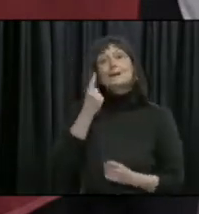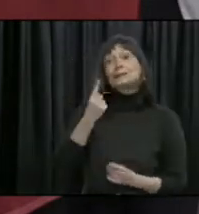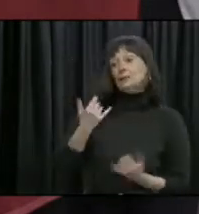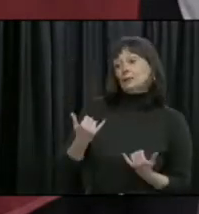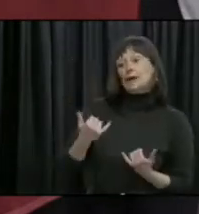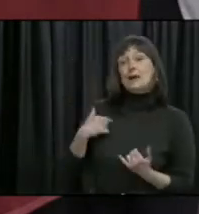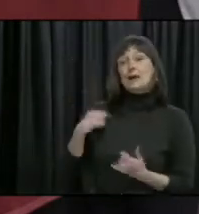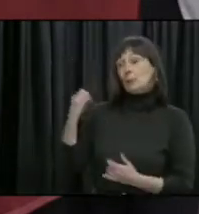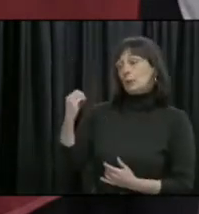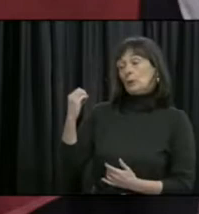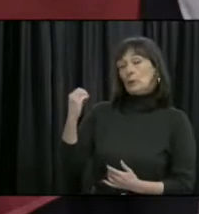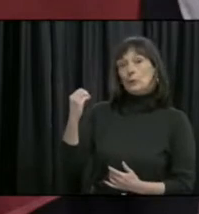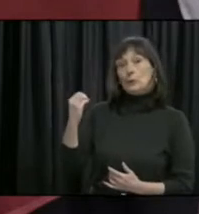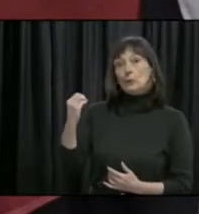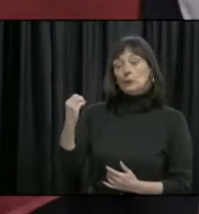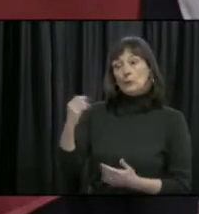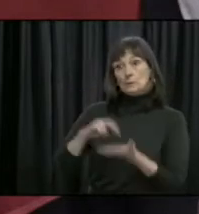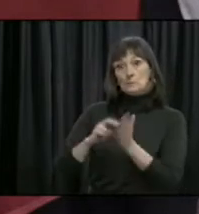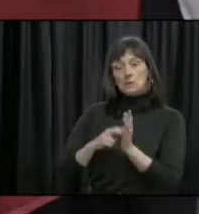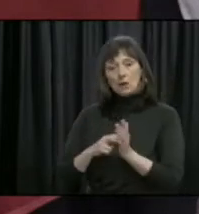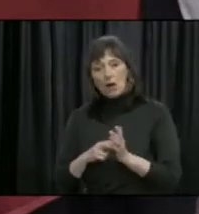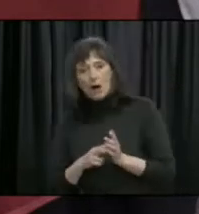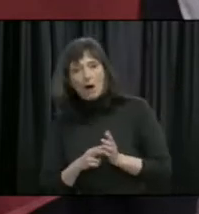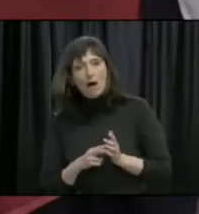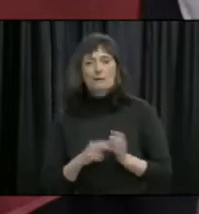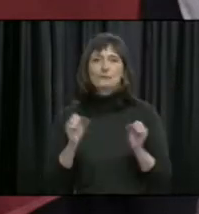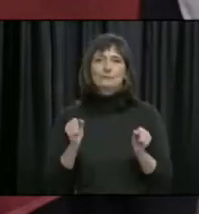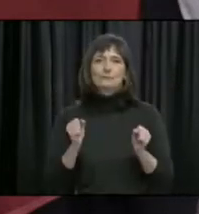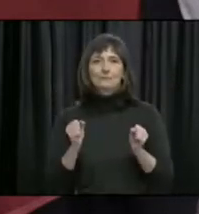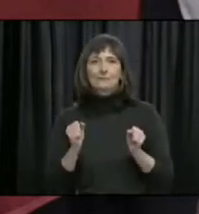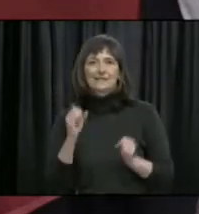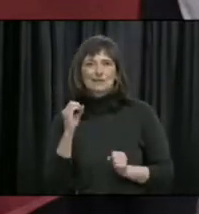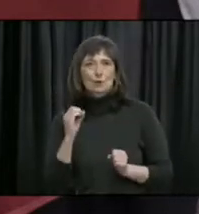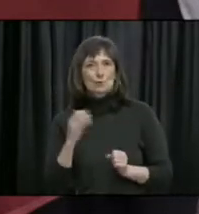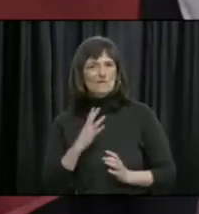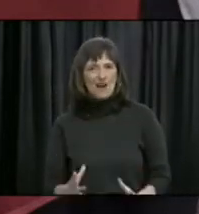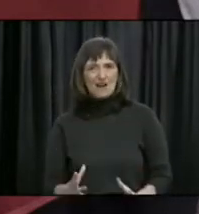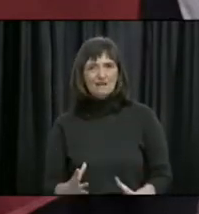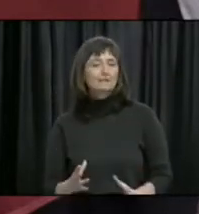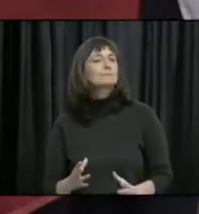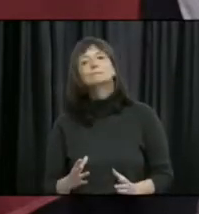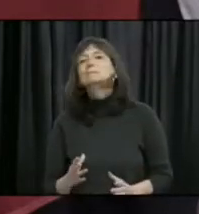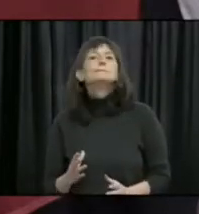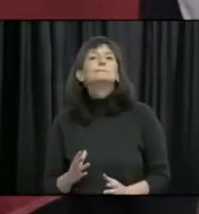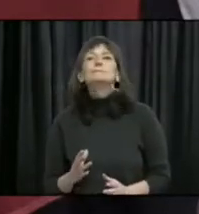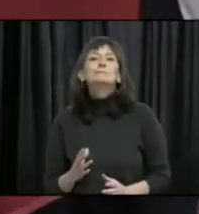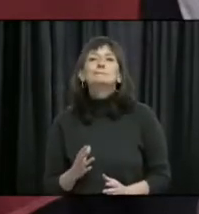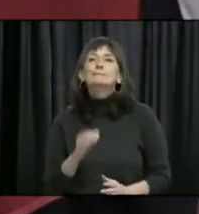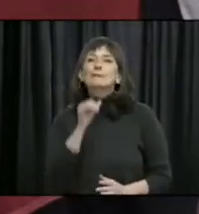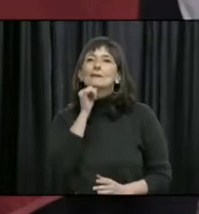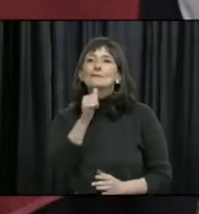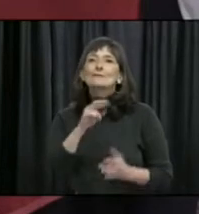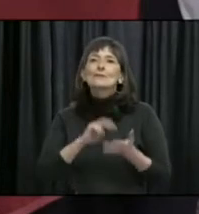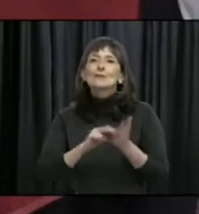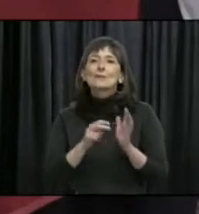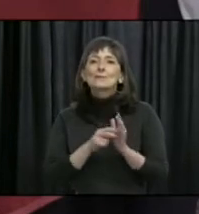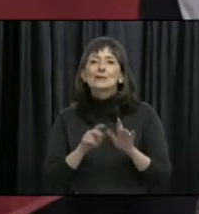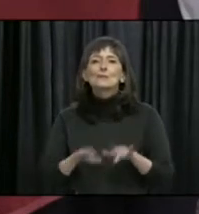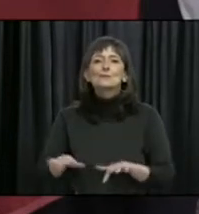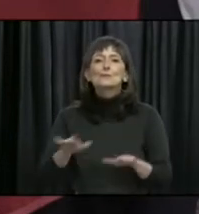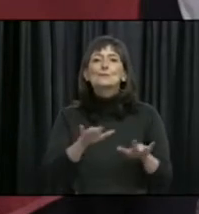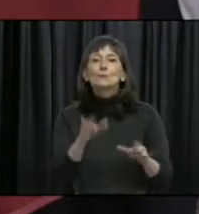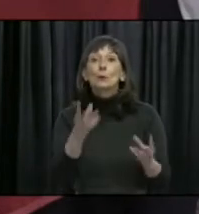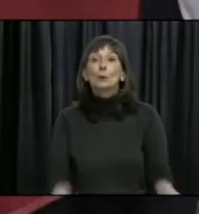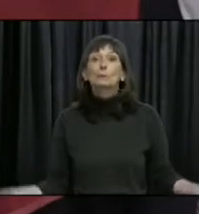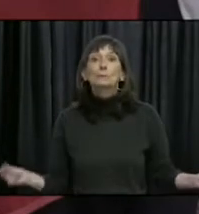actions. I cannot stress enough, as Dr. Fitzgerald has been saying, this does not mean that the virus isn't moving around us.